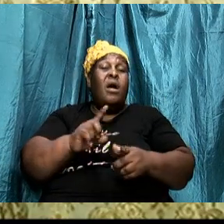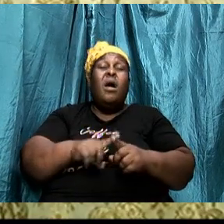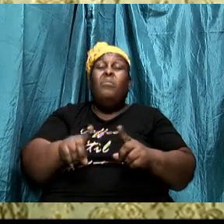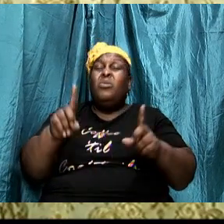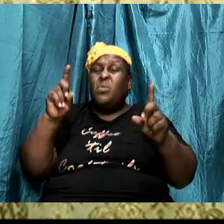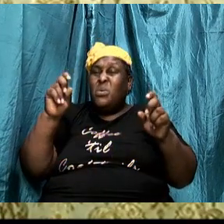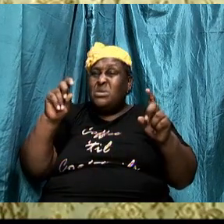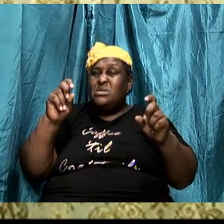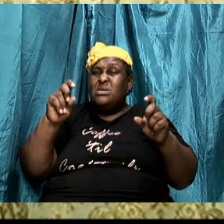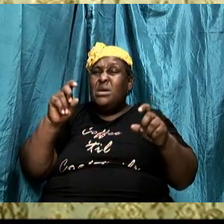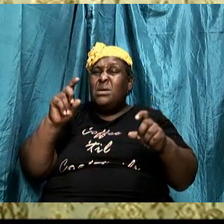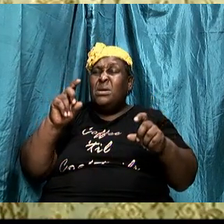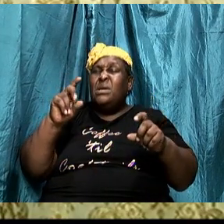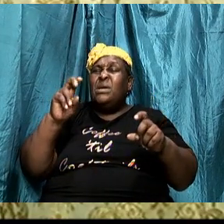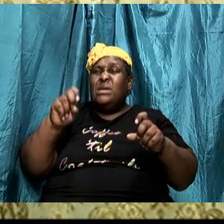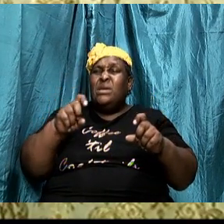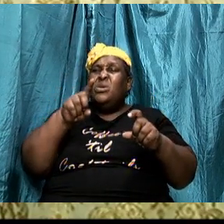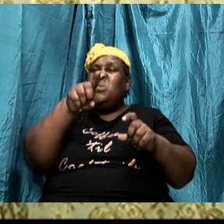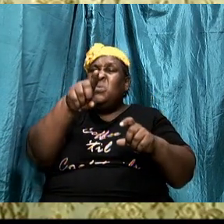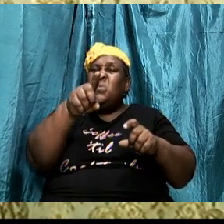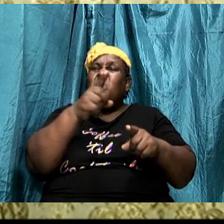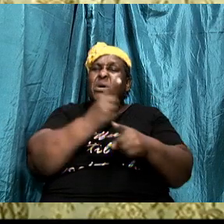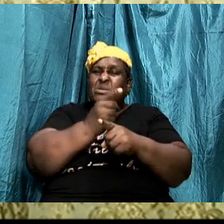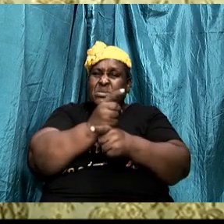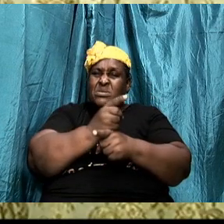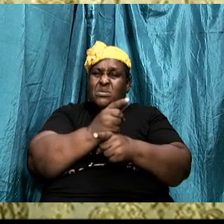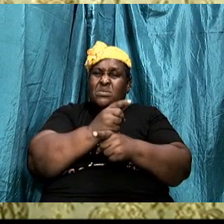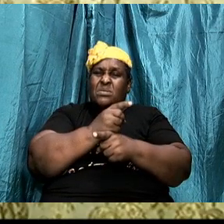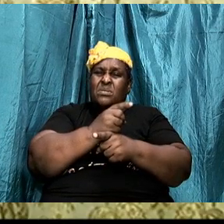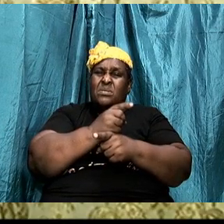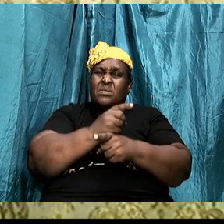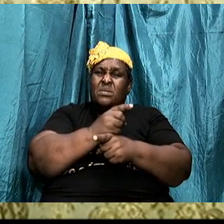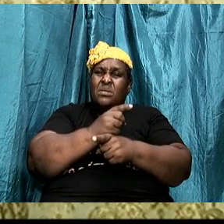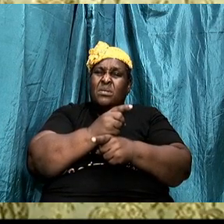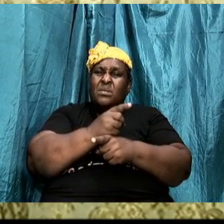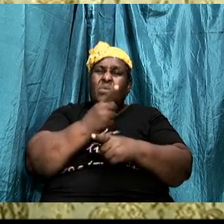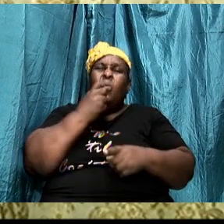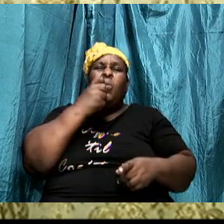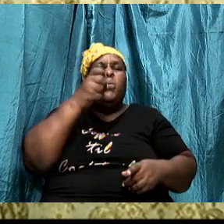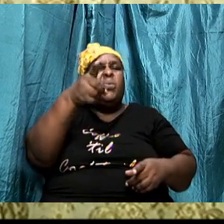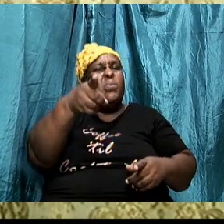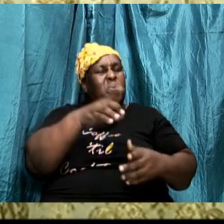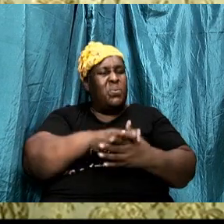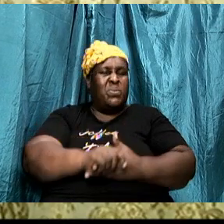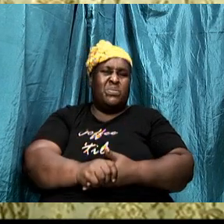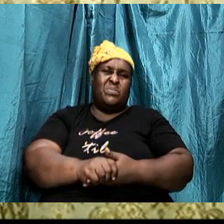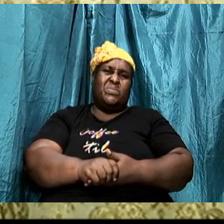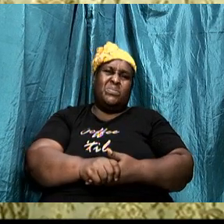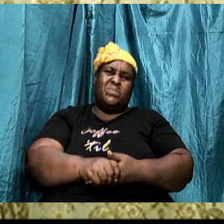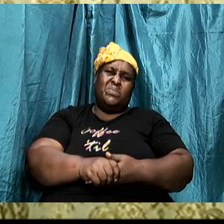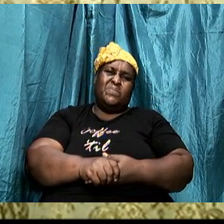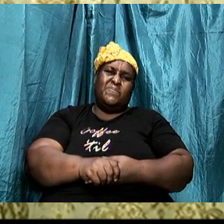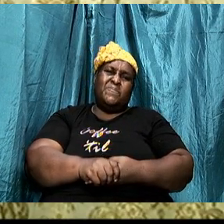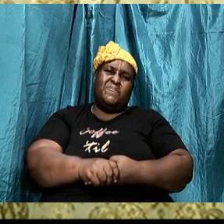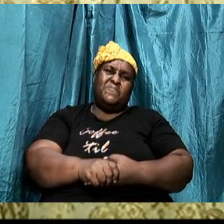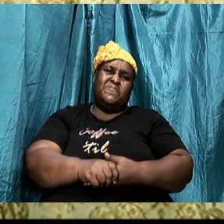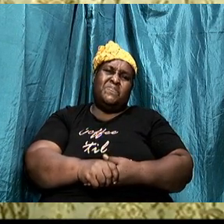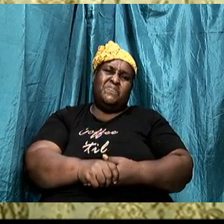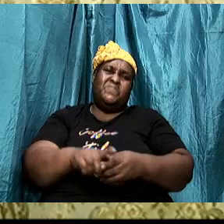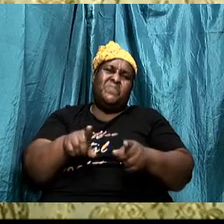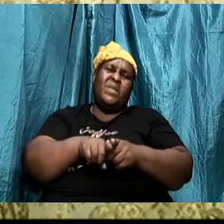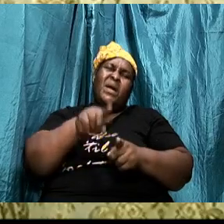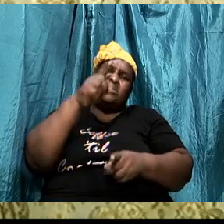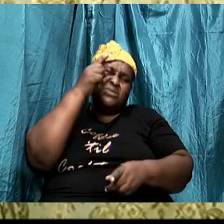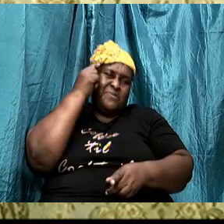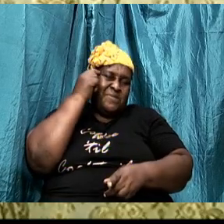answer tonight is who are you I wanted to soak a little bit as you